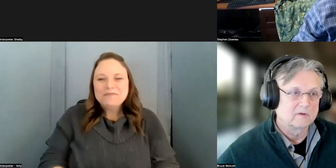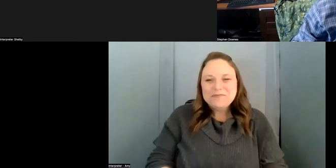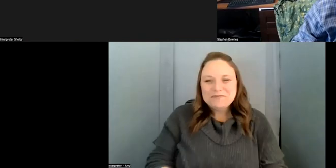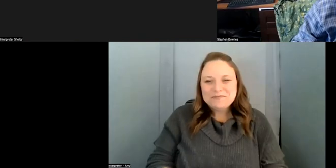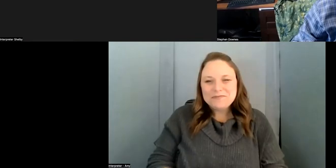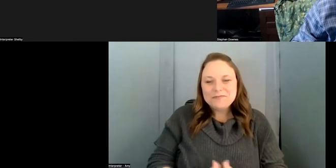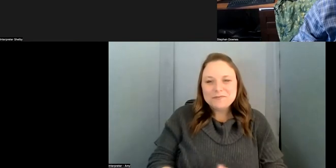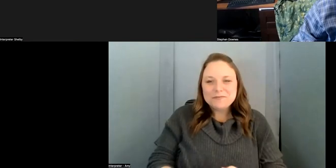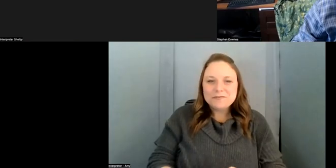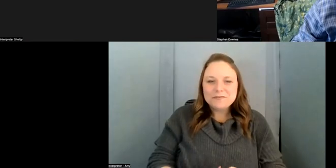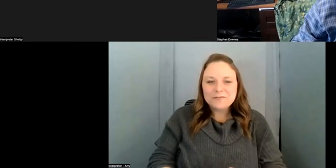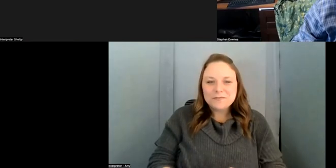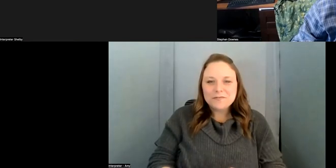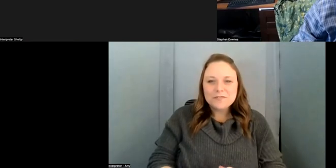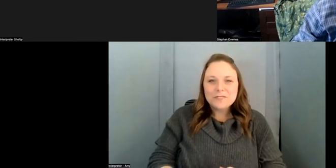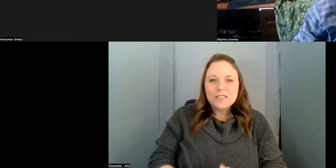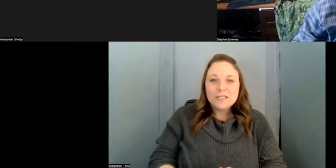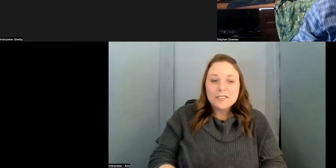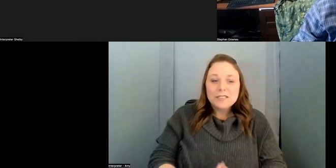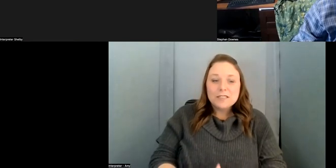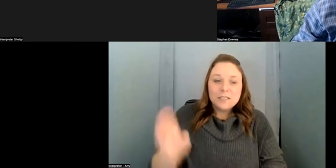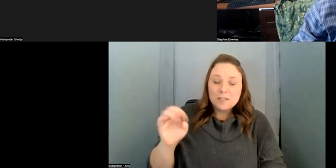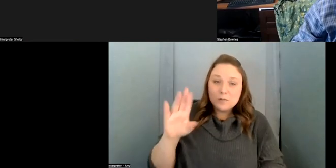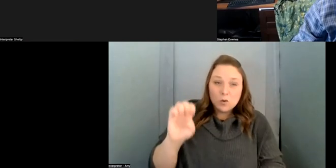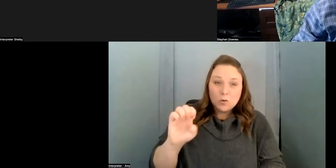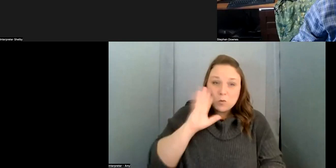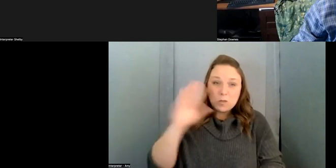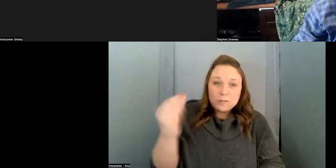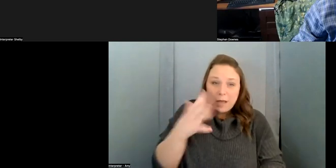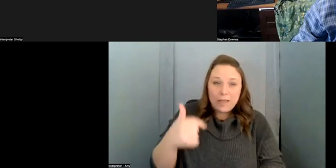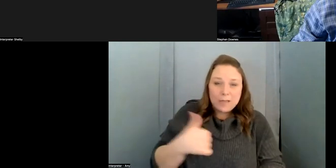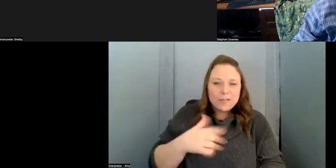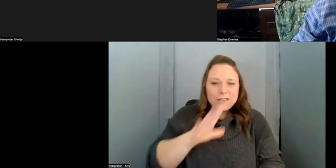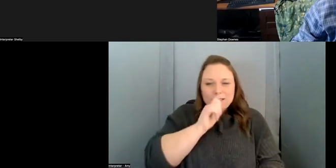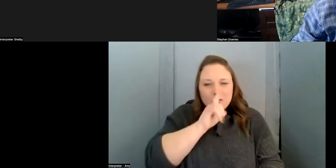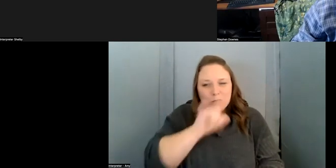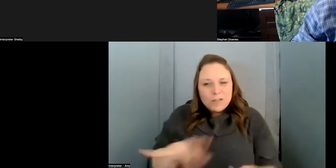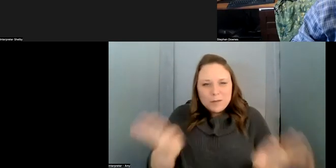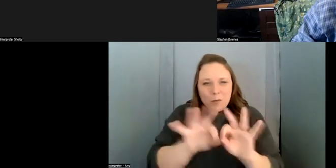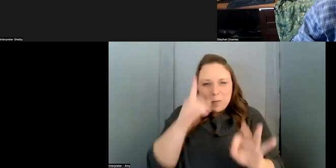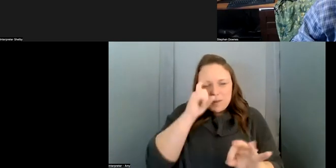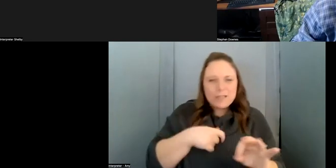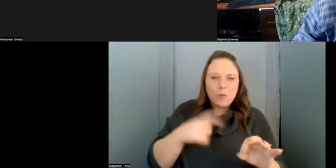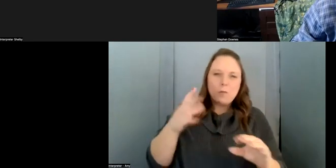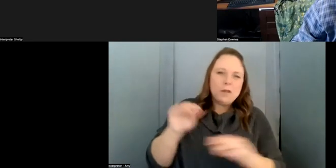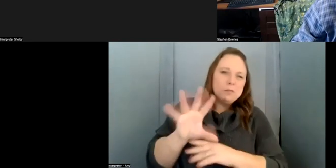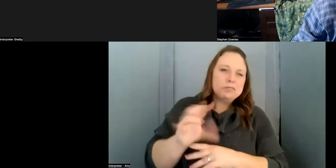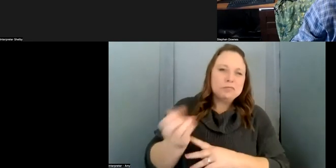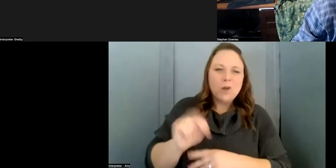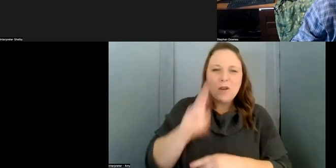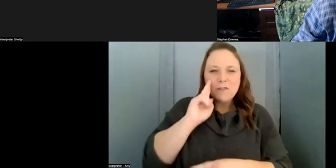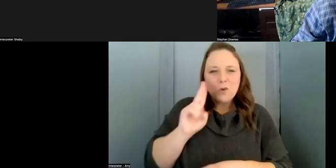um as bruce is starting to spotlight me which isn't terribly important because i'm only going to be on the screen for about 50 seconds